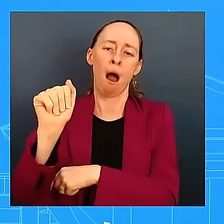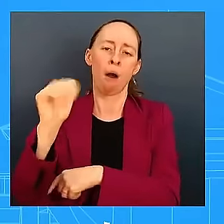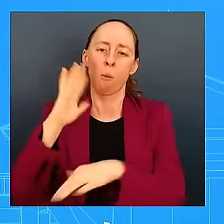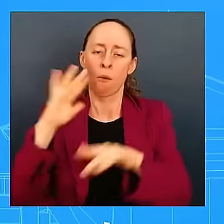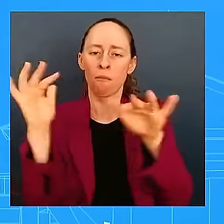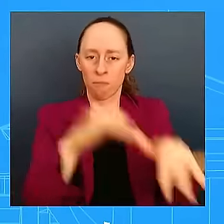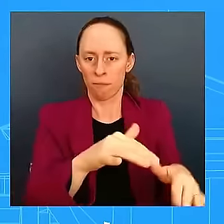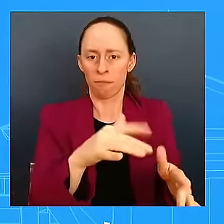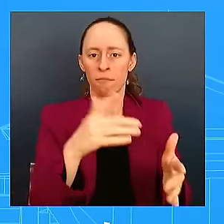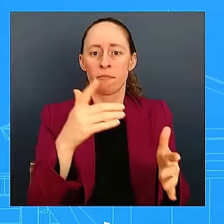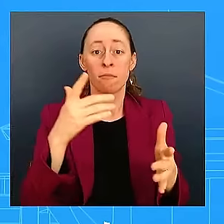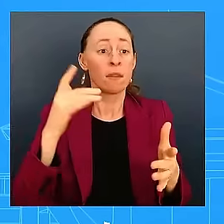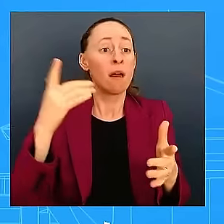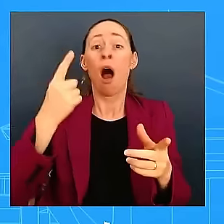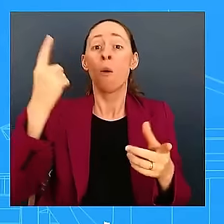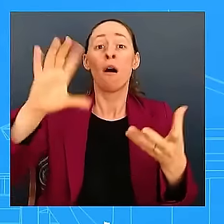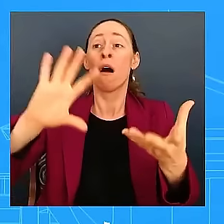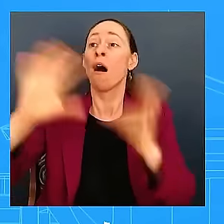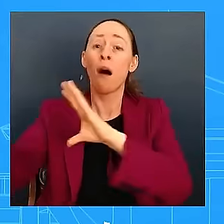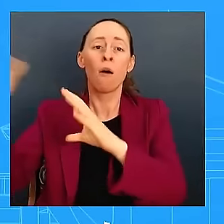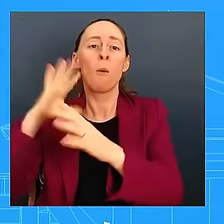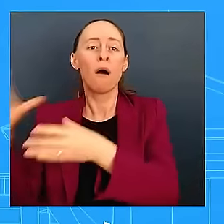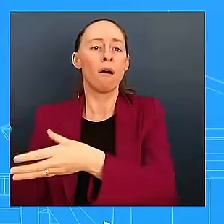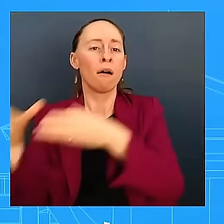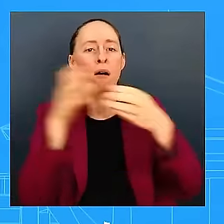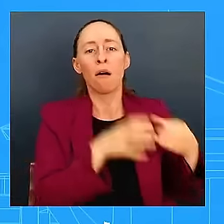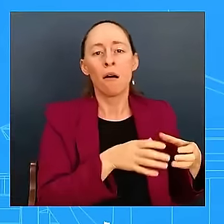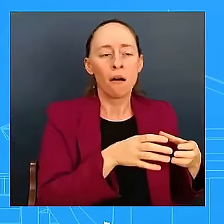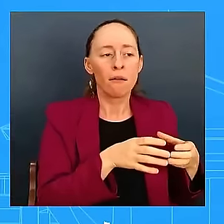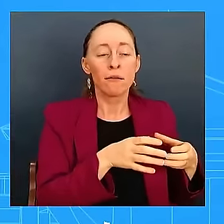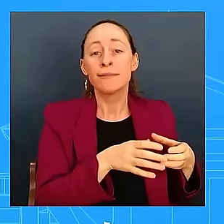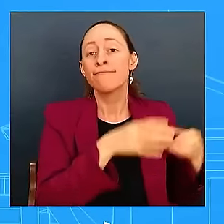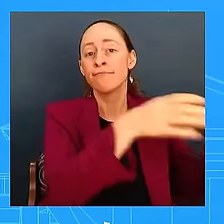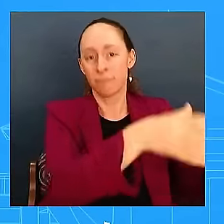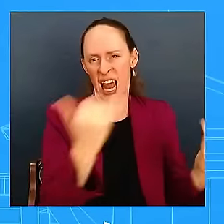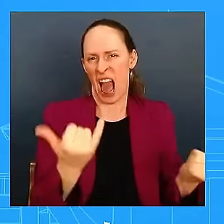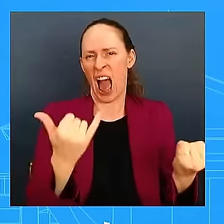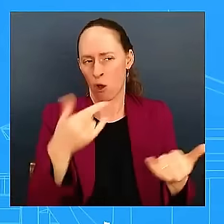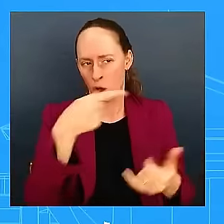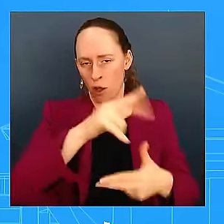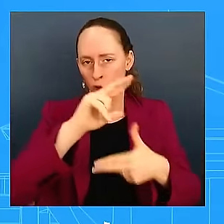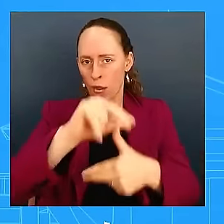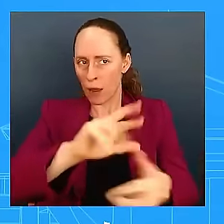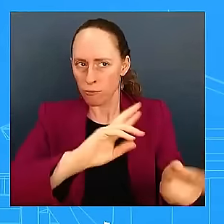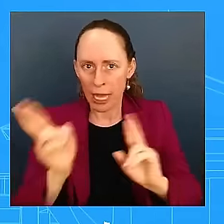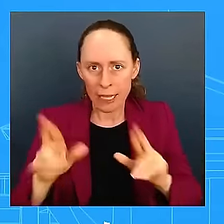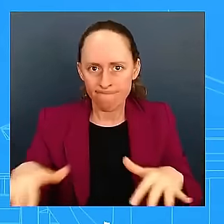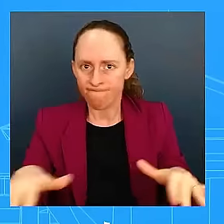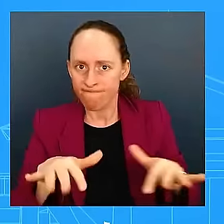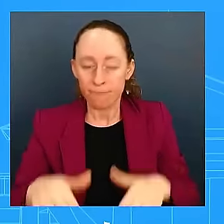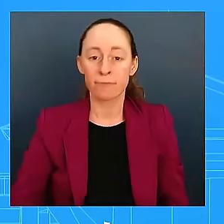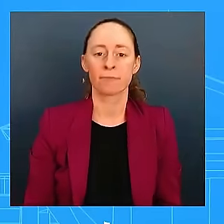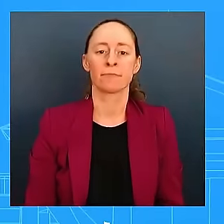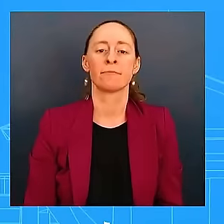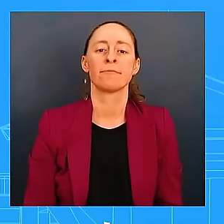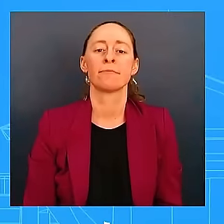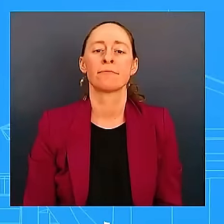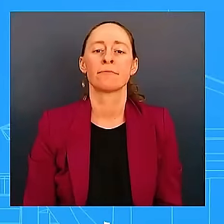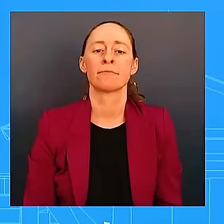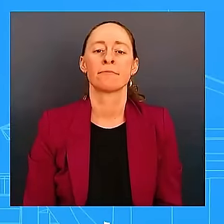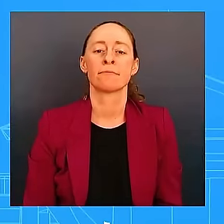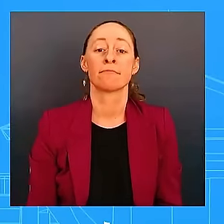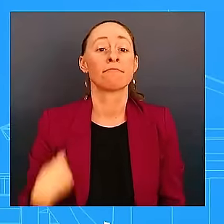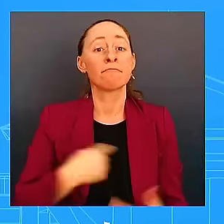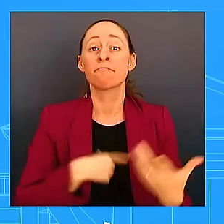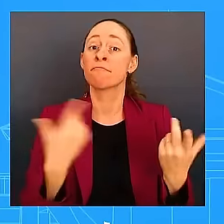of the response needs as needed. Some of the resources that we have already deployed include eight search and rescue teams across Florida and